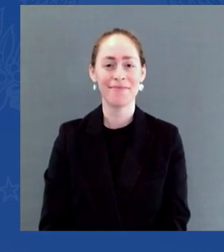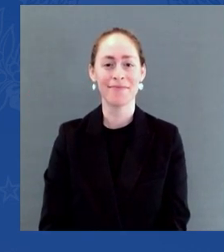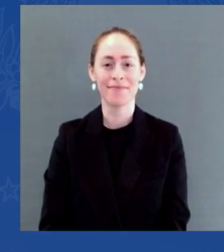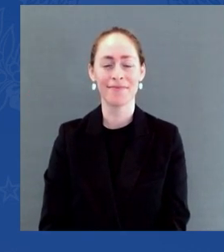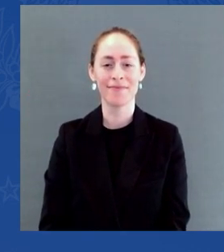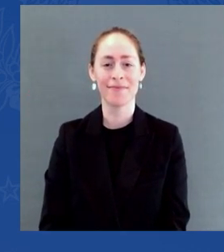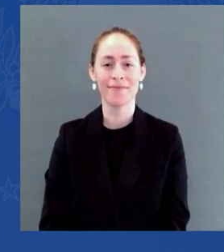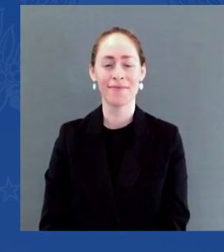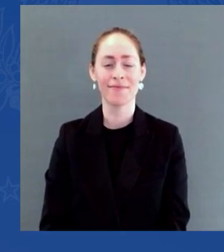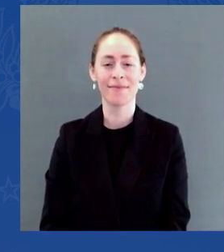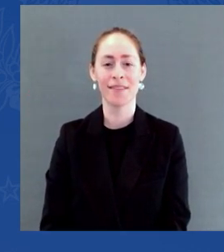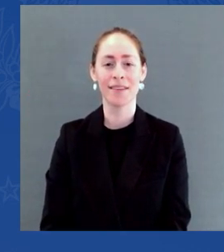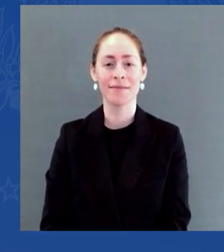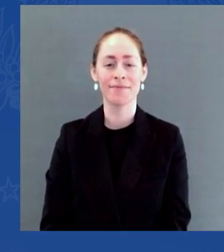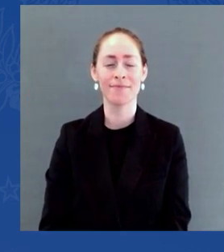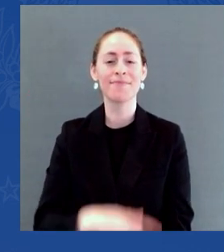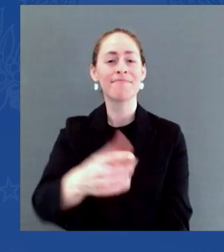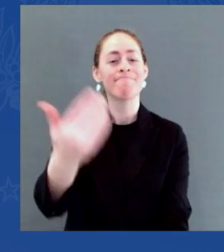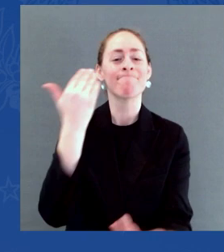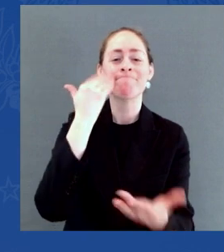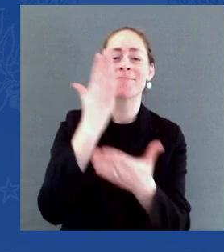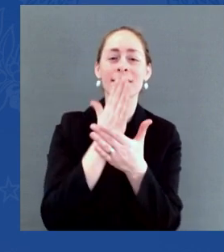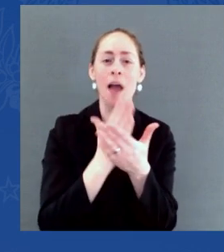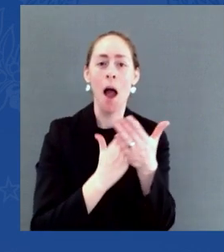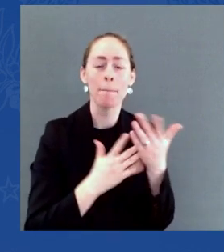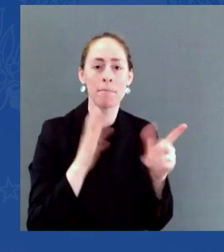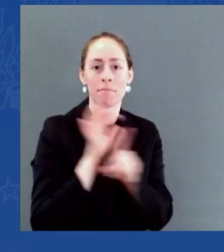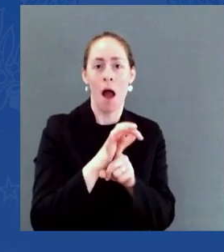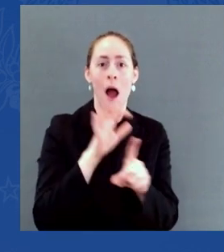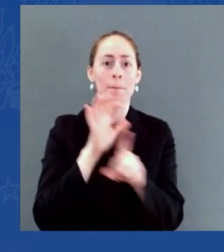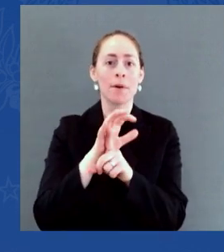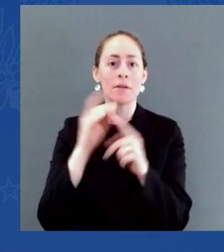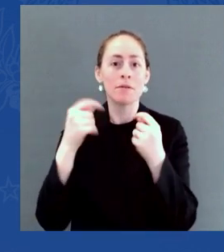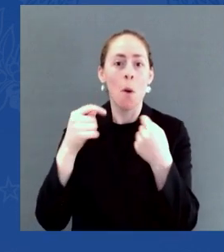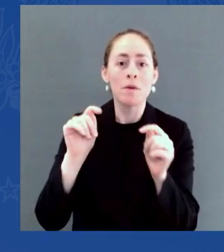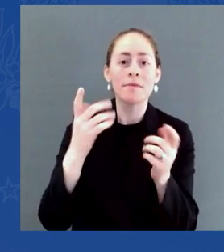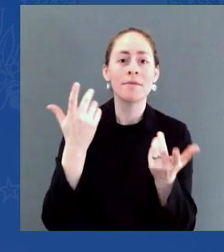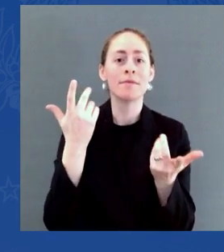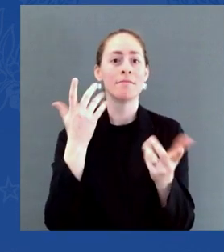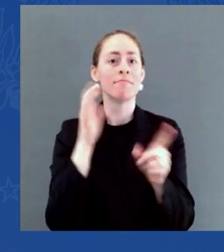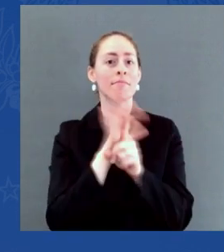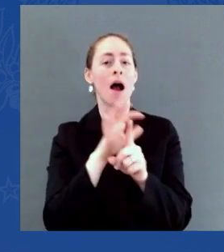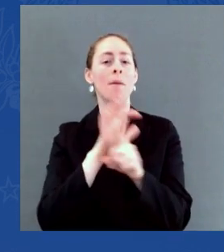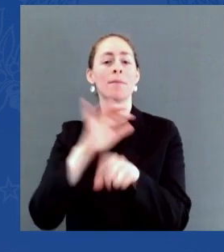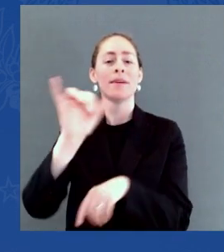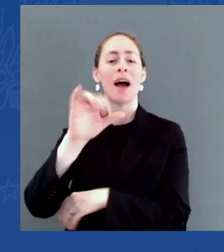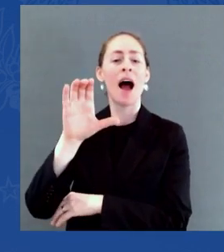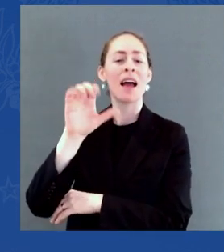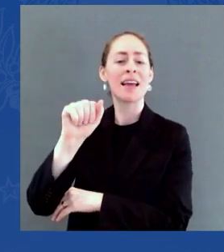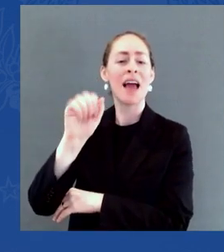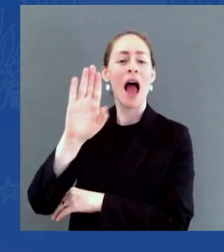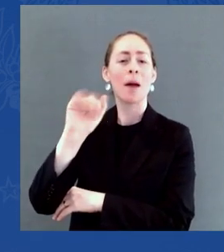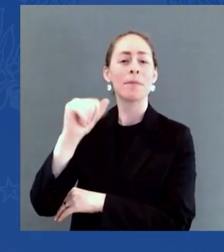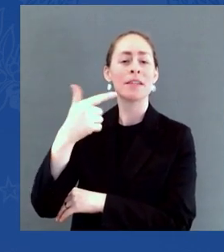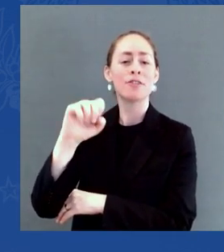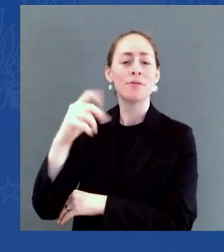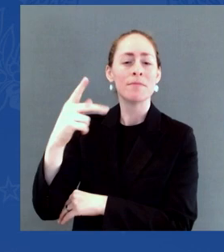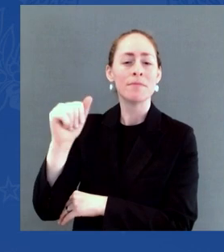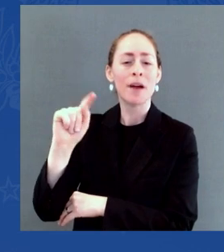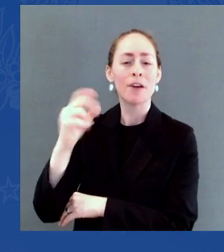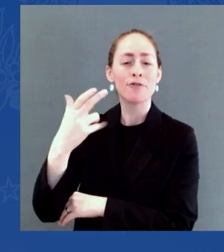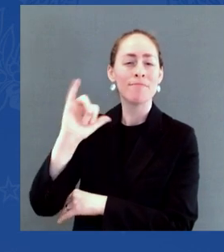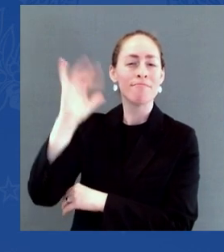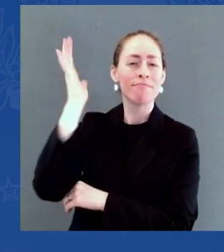Christmas time in past years when there was no supply chain problem. But we're heading into a holiday season in very strong shape.